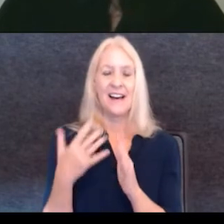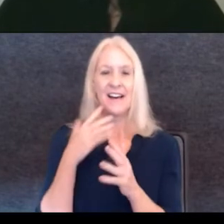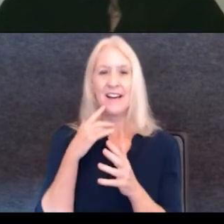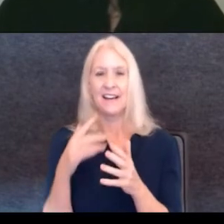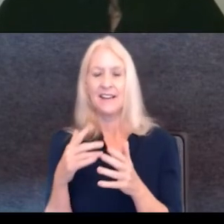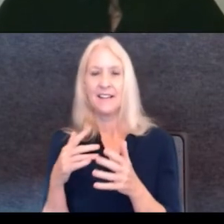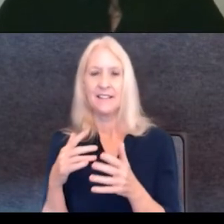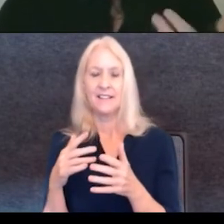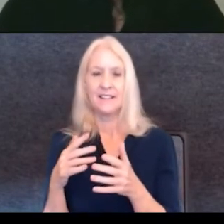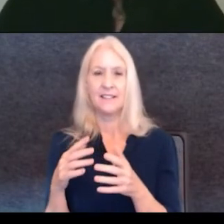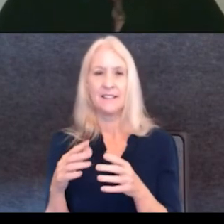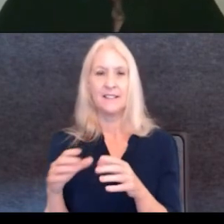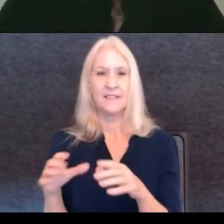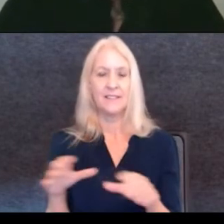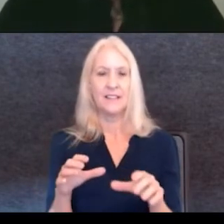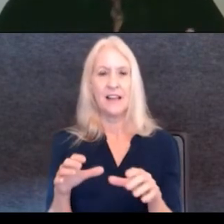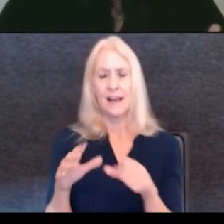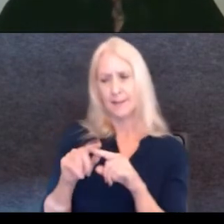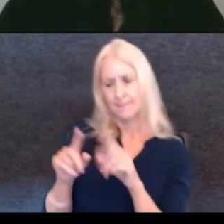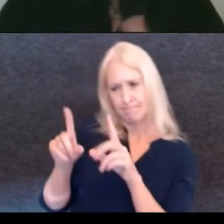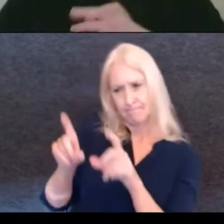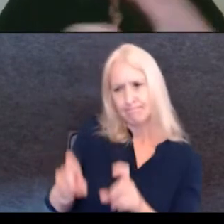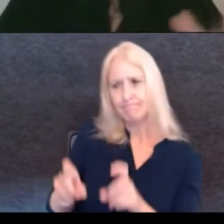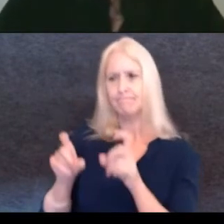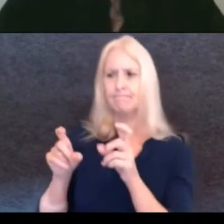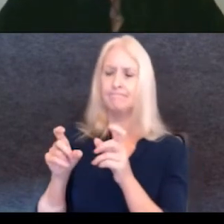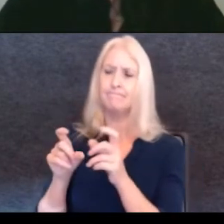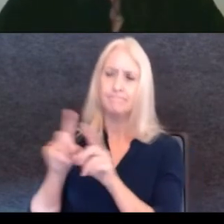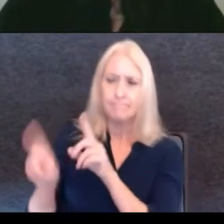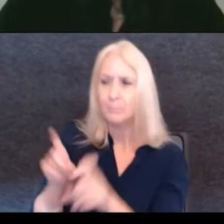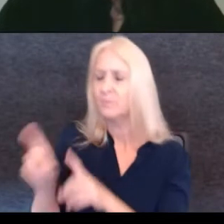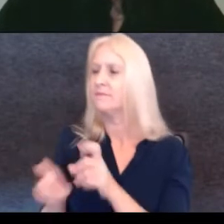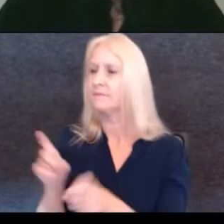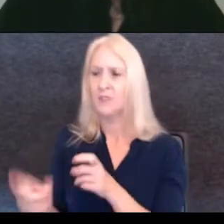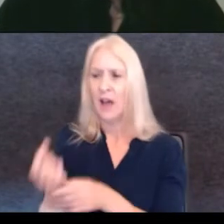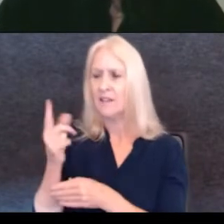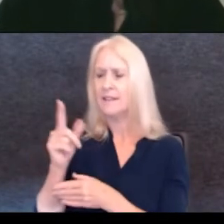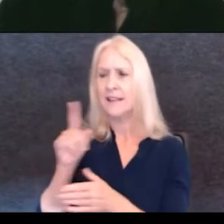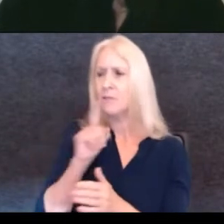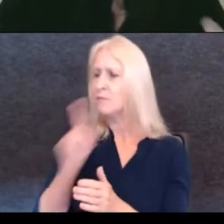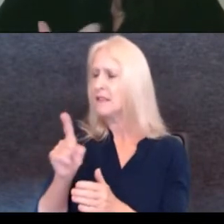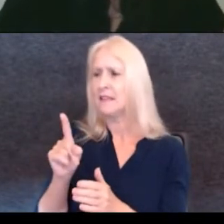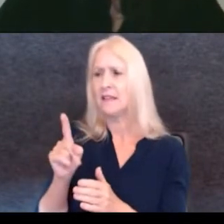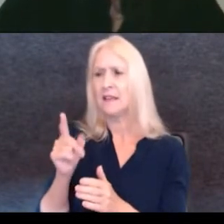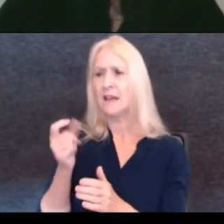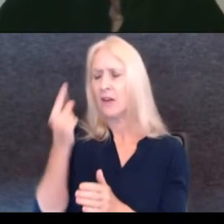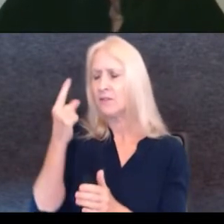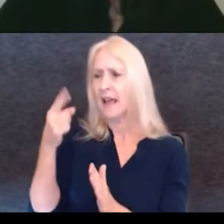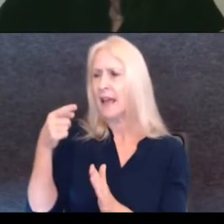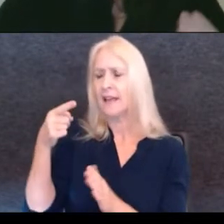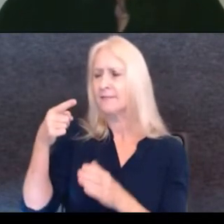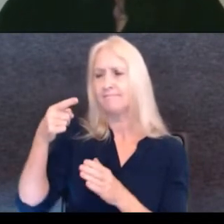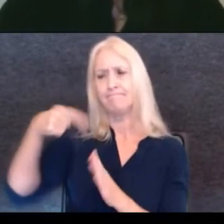surveys, so I can understand deeply this client, and then I'm